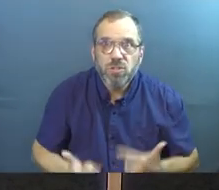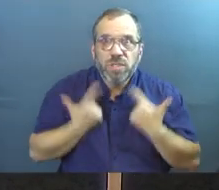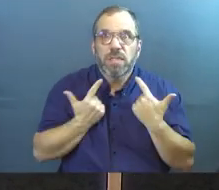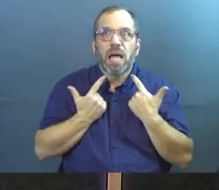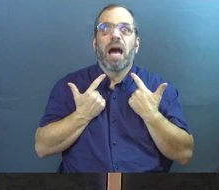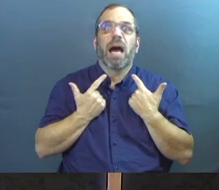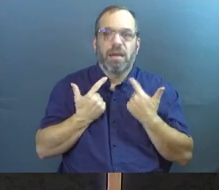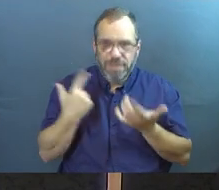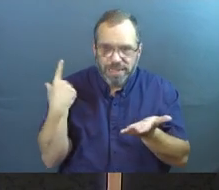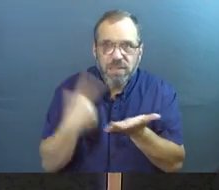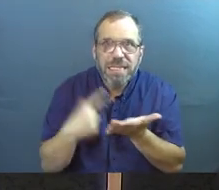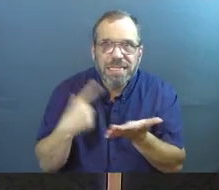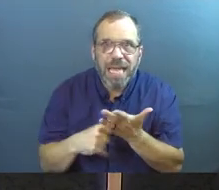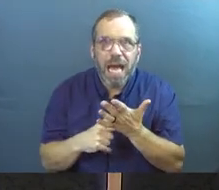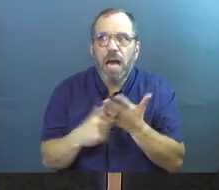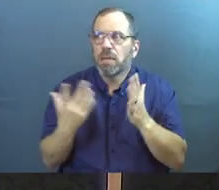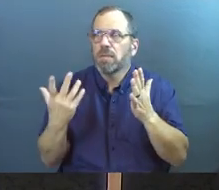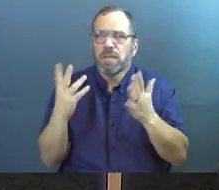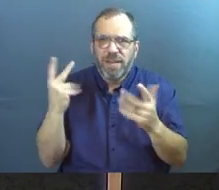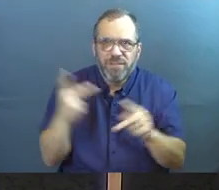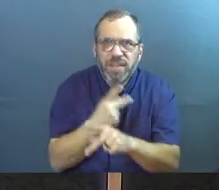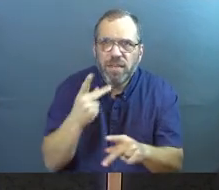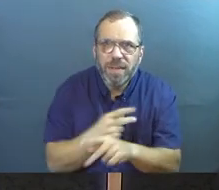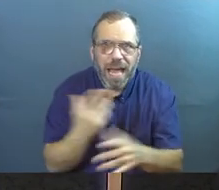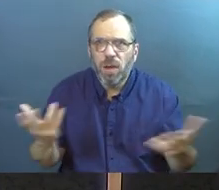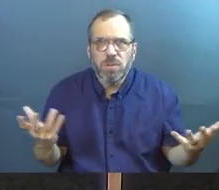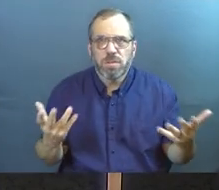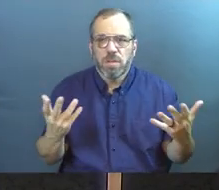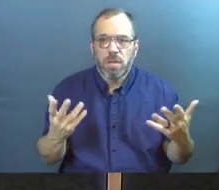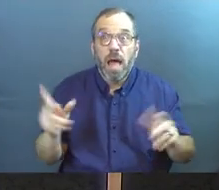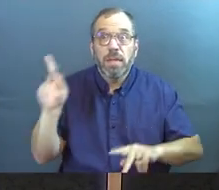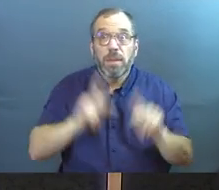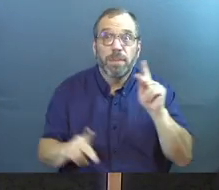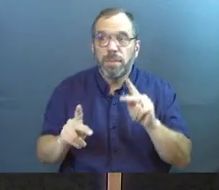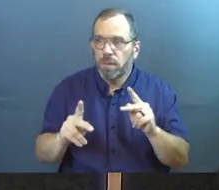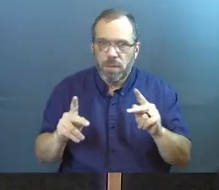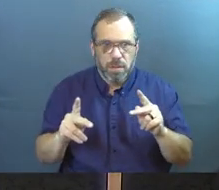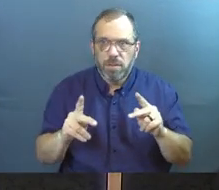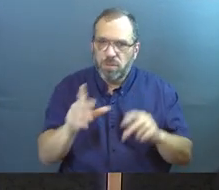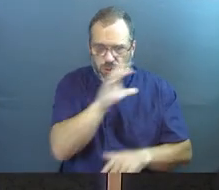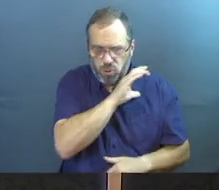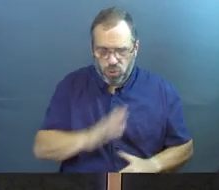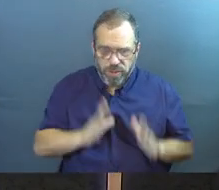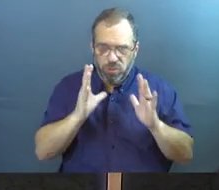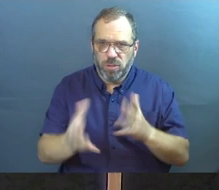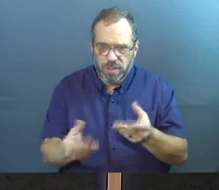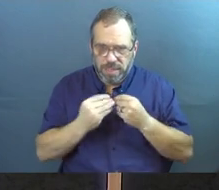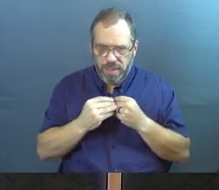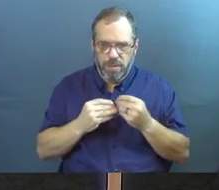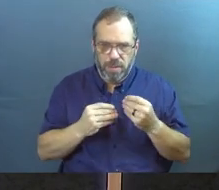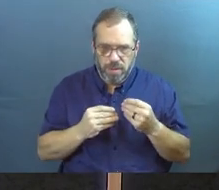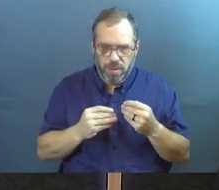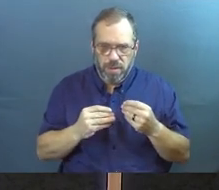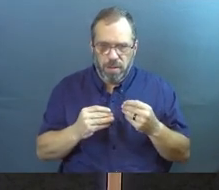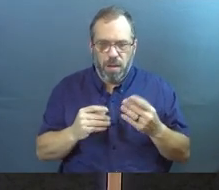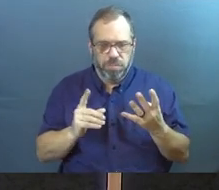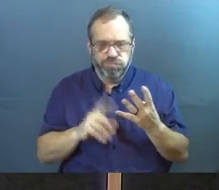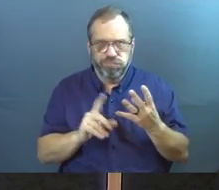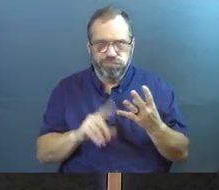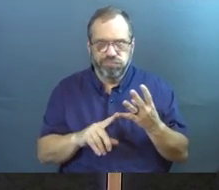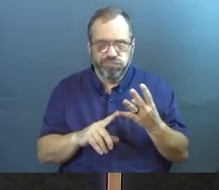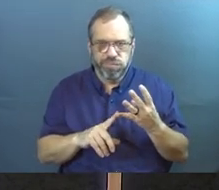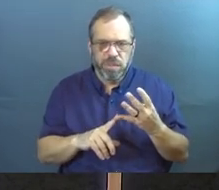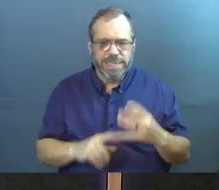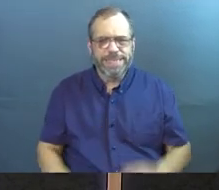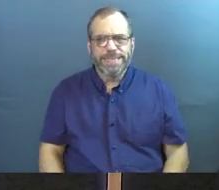chew through this together. Let's figure this out. The people of God that God has given to us. And then I'm too hurt. It's the